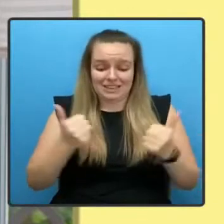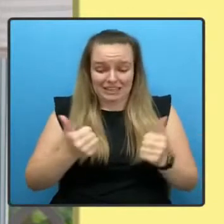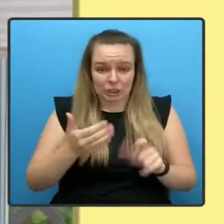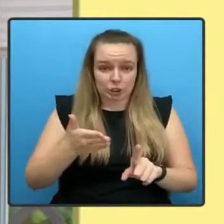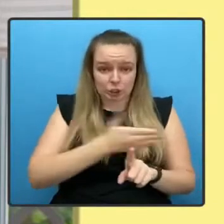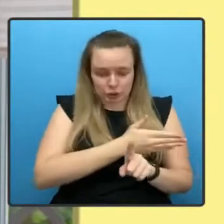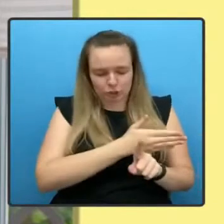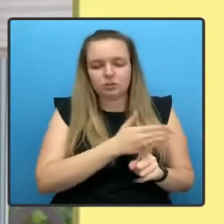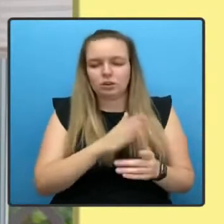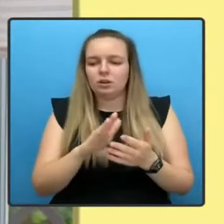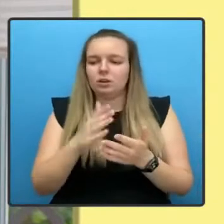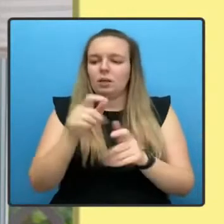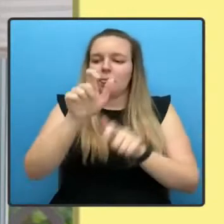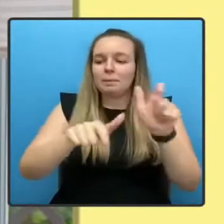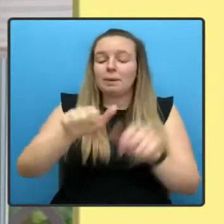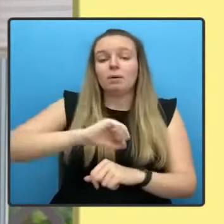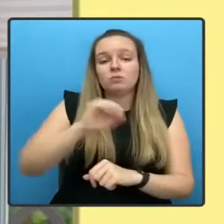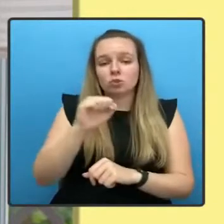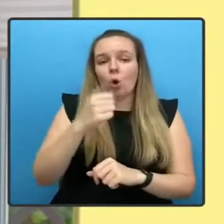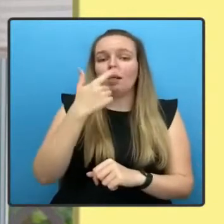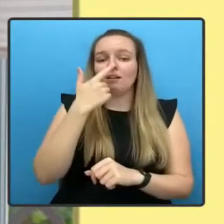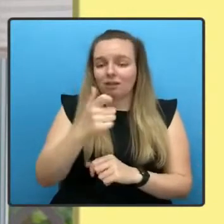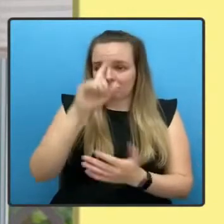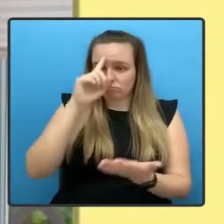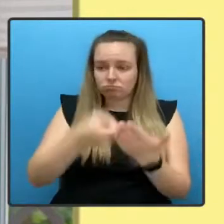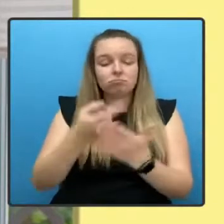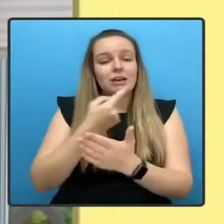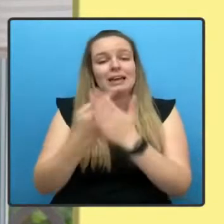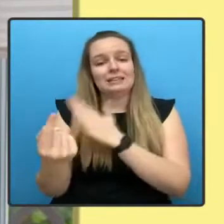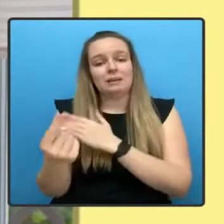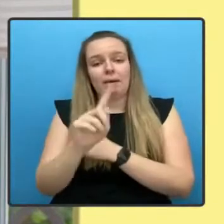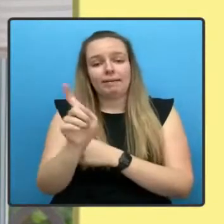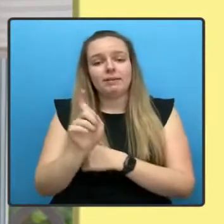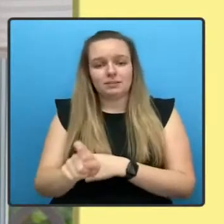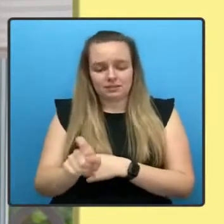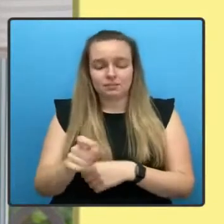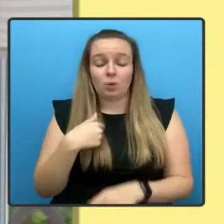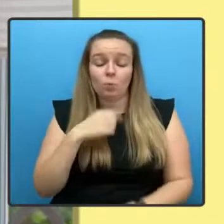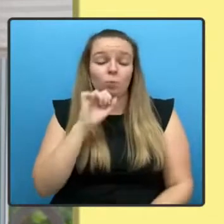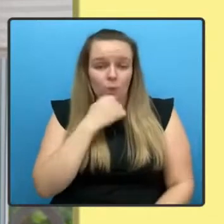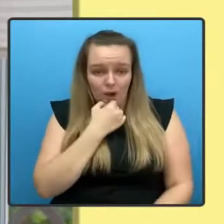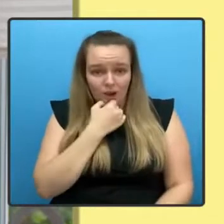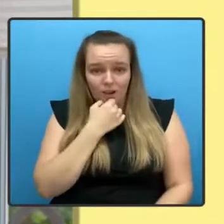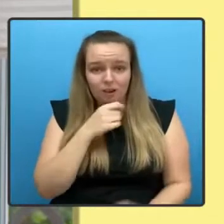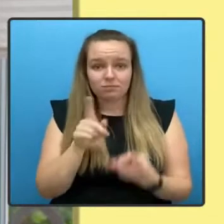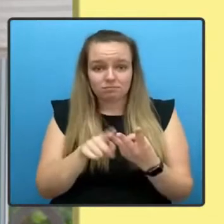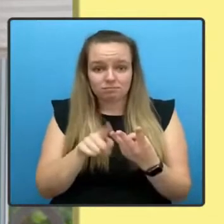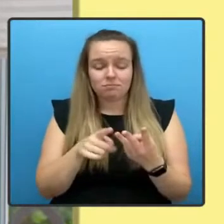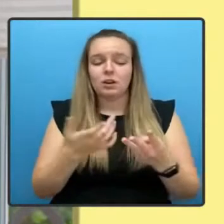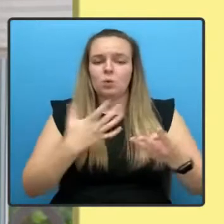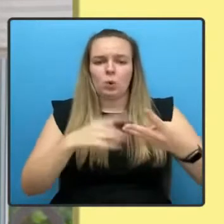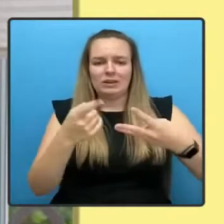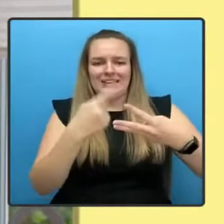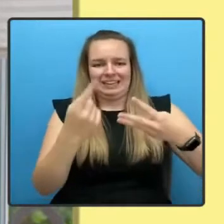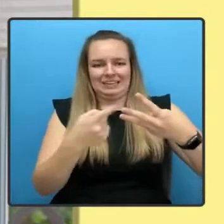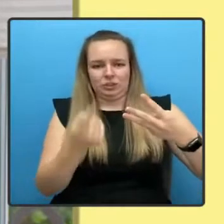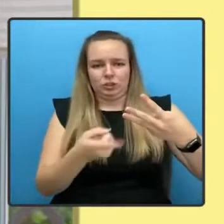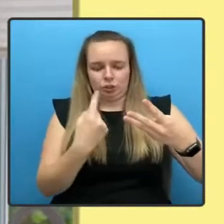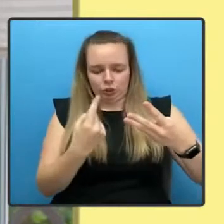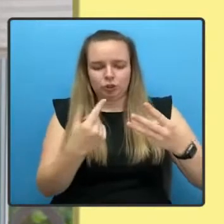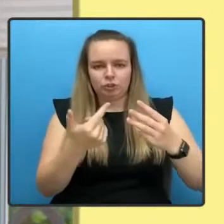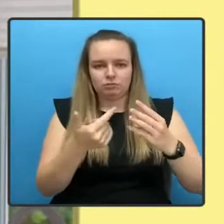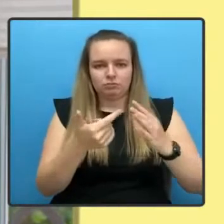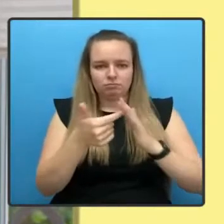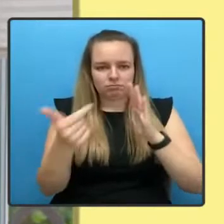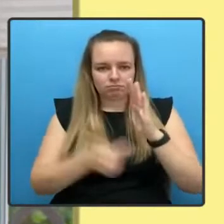choice of independence. And we will. Let me take each of these in turn. As First